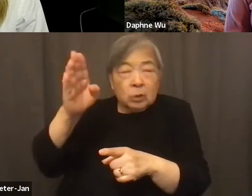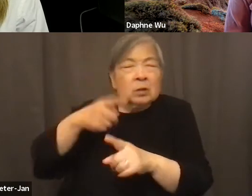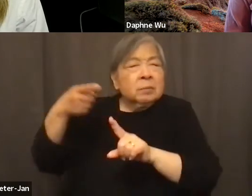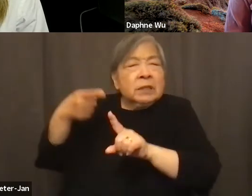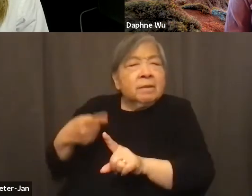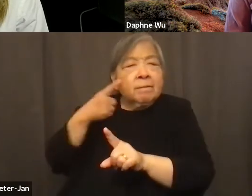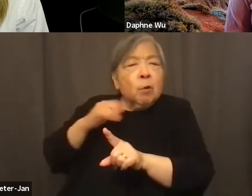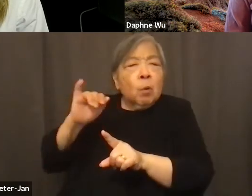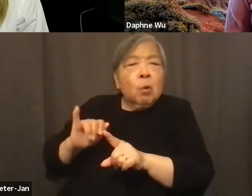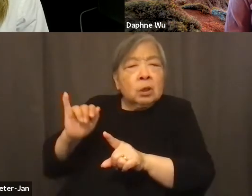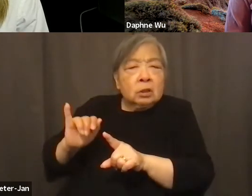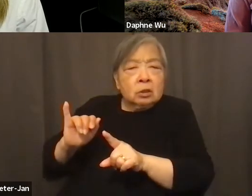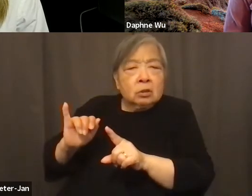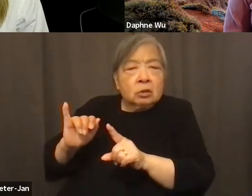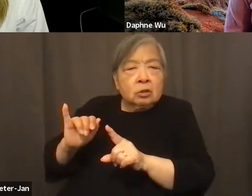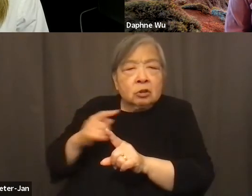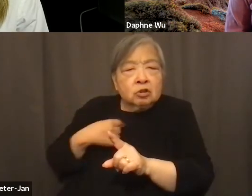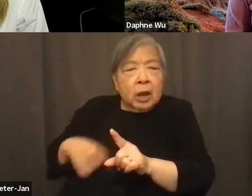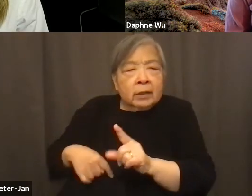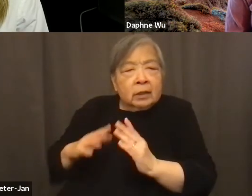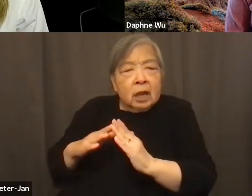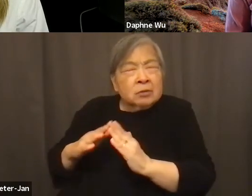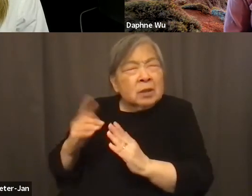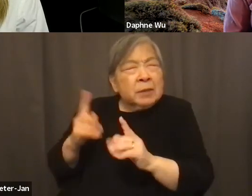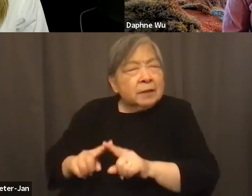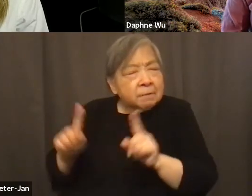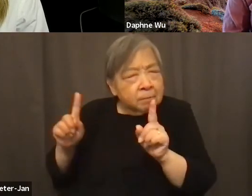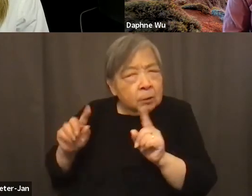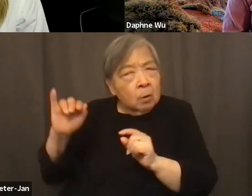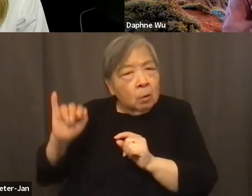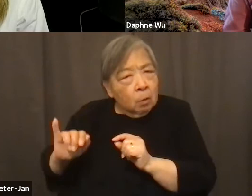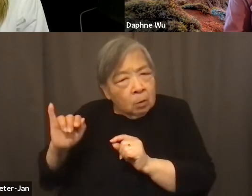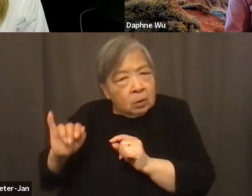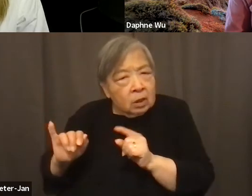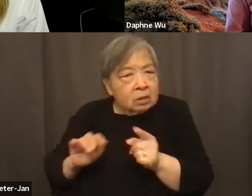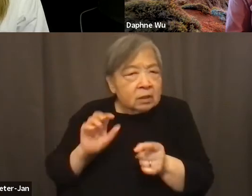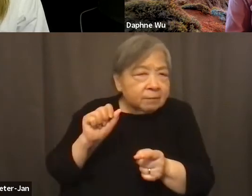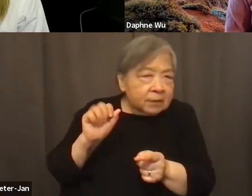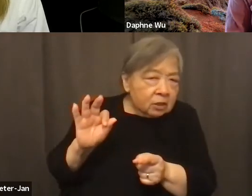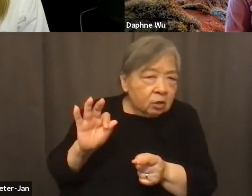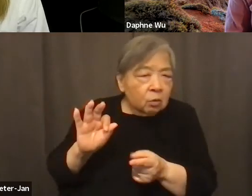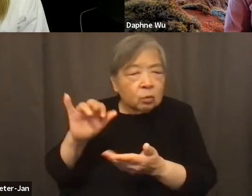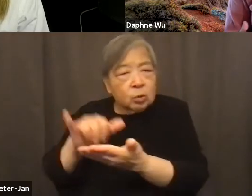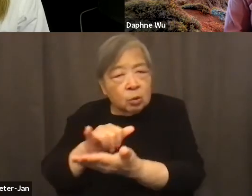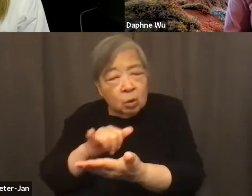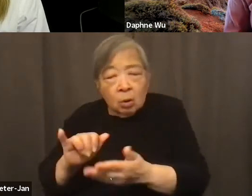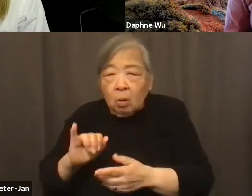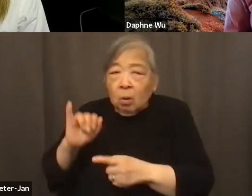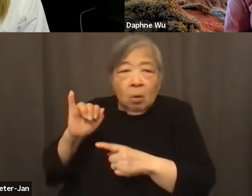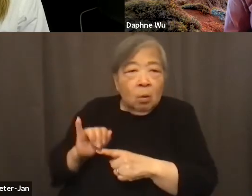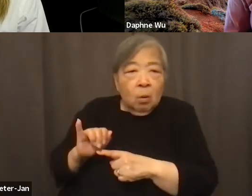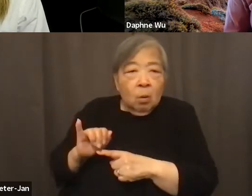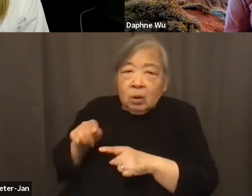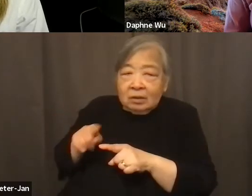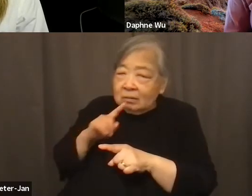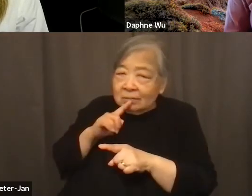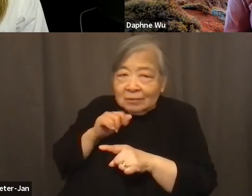something that's different between Oakland versus San Francisco and New York is that it's actually not reliant on,